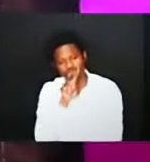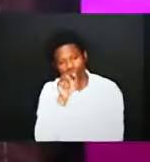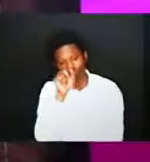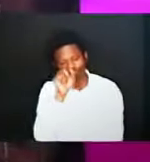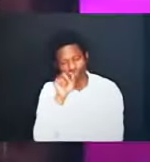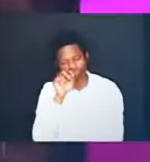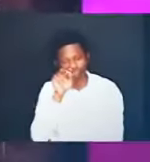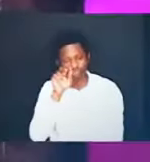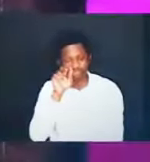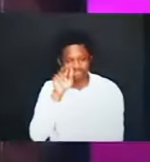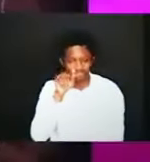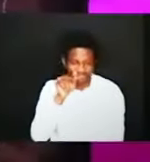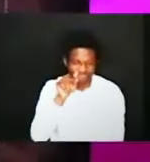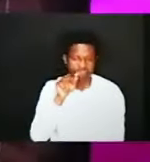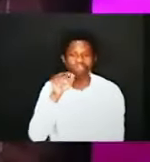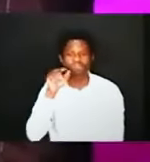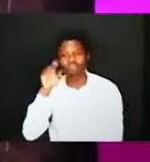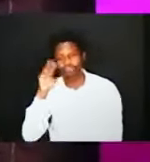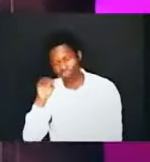you go home